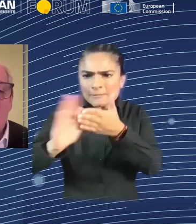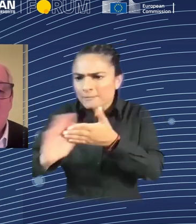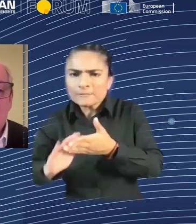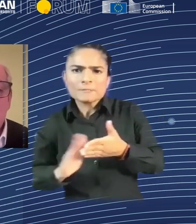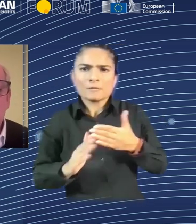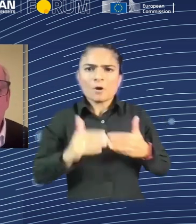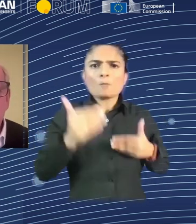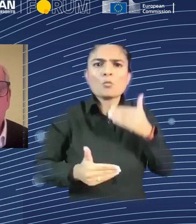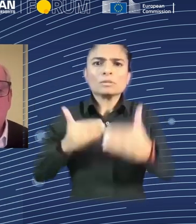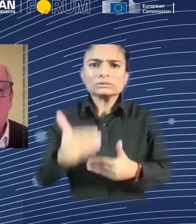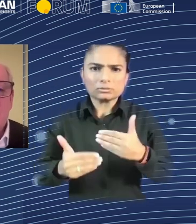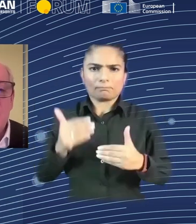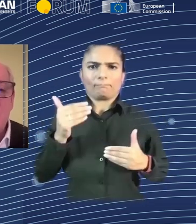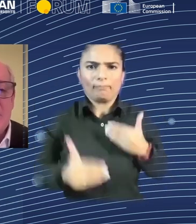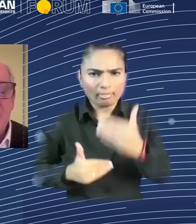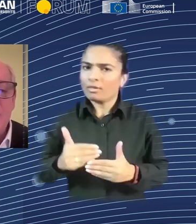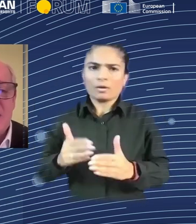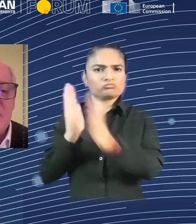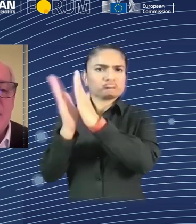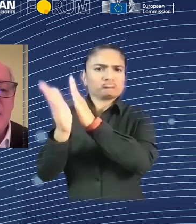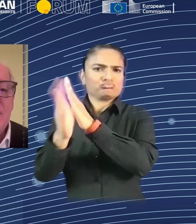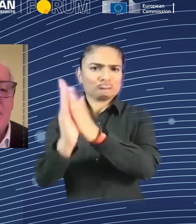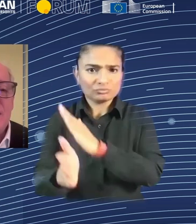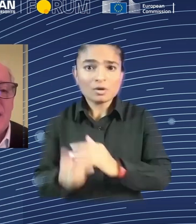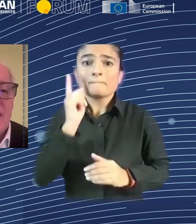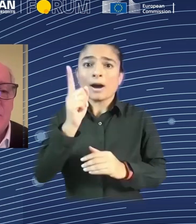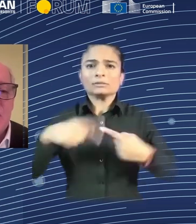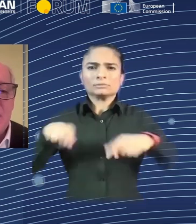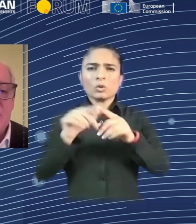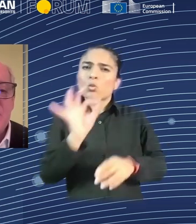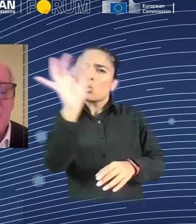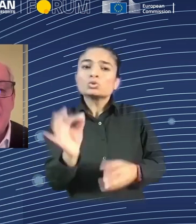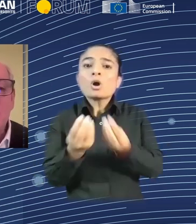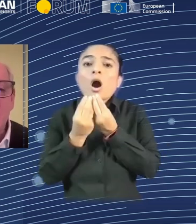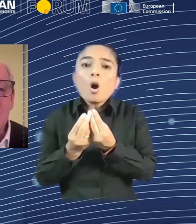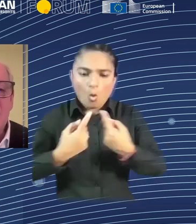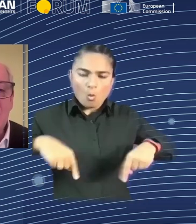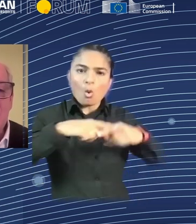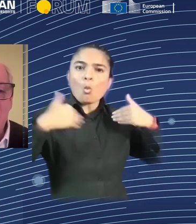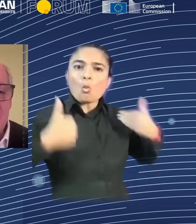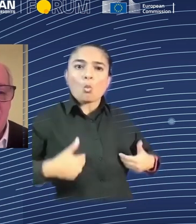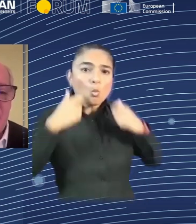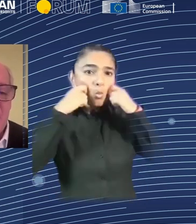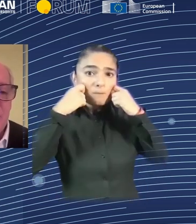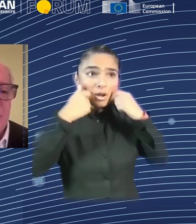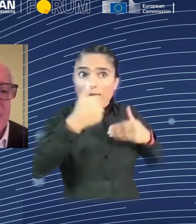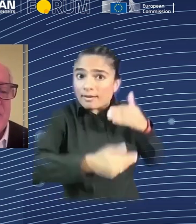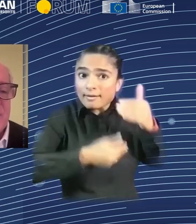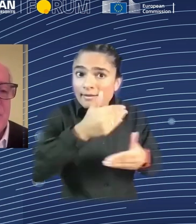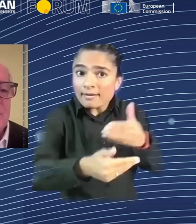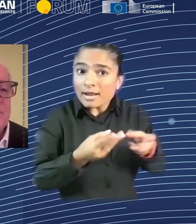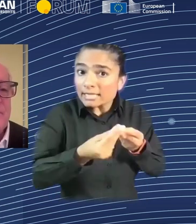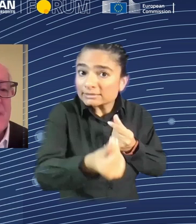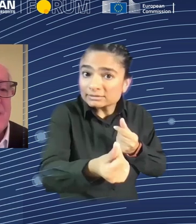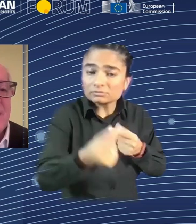What is the nature of coexistence between humanity and machines that are capable of doing everything that human beings can